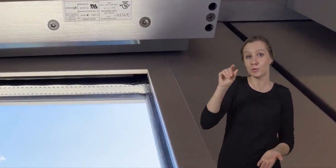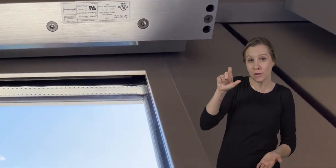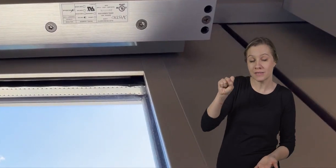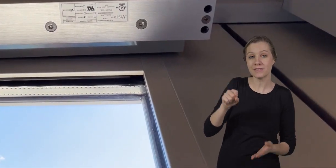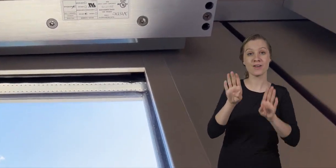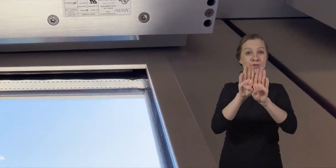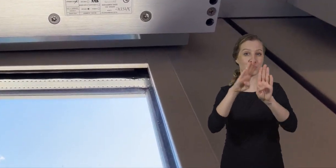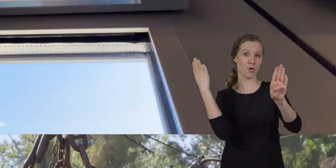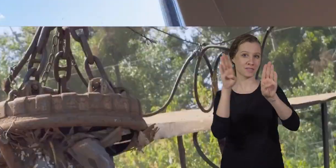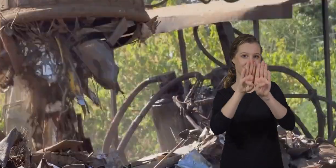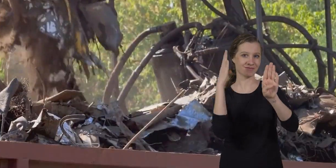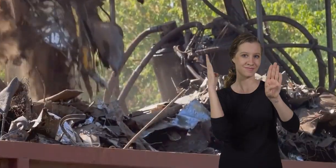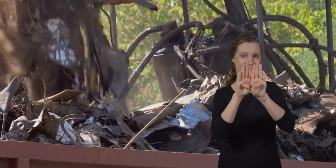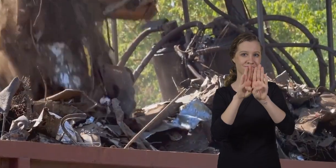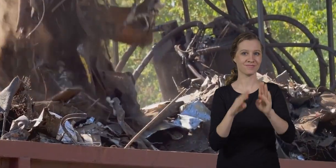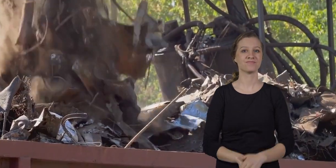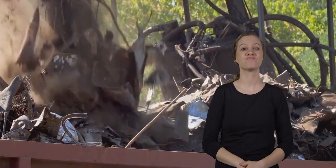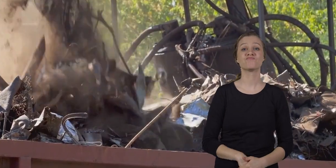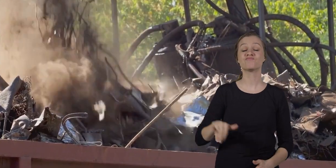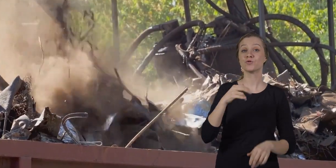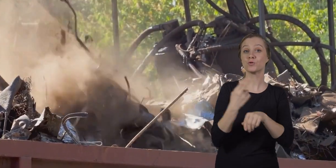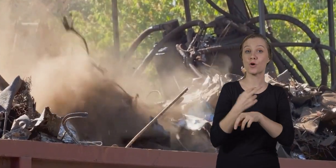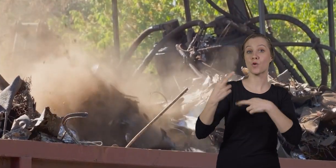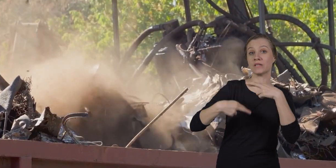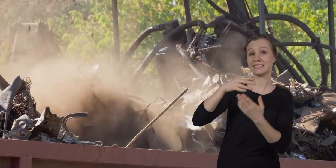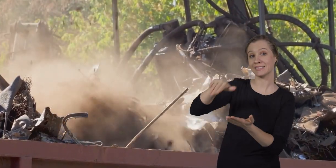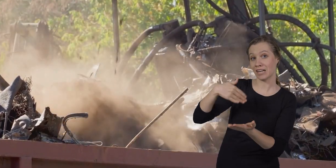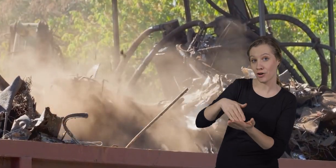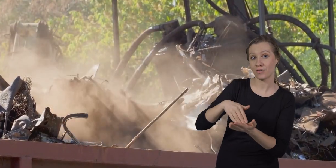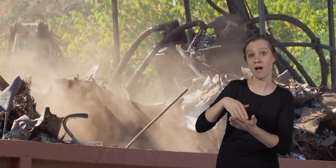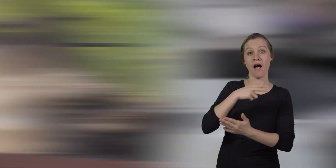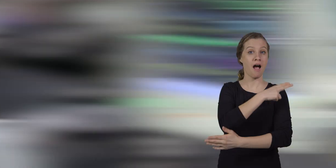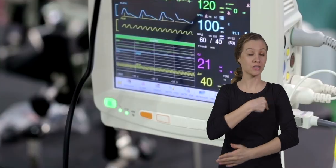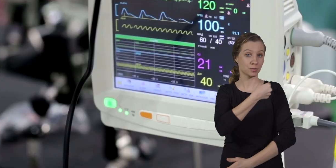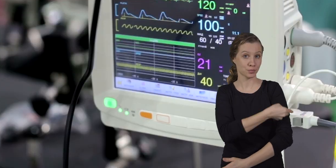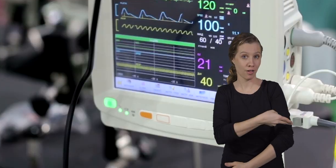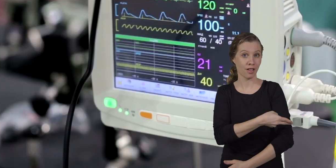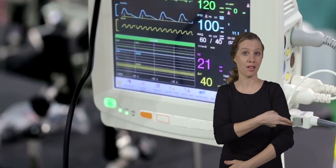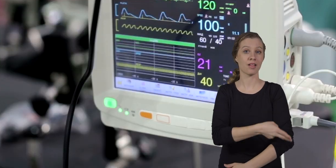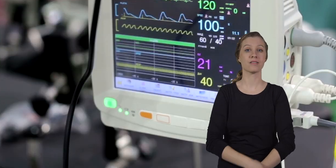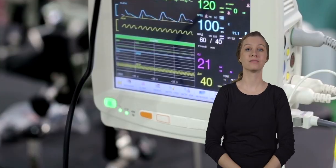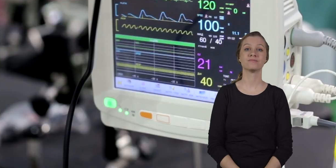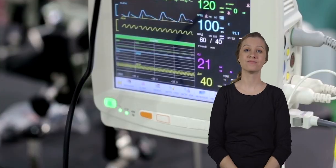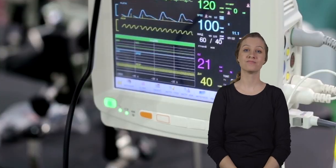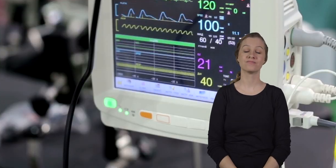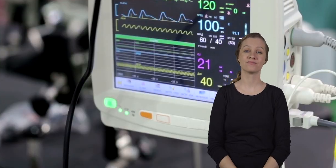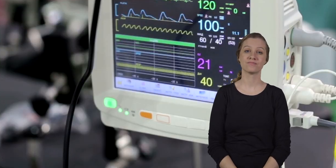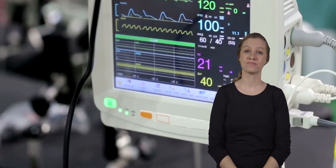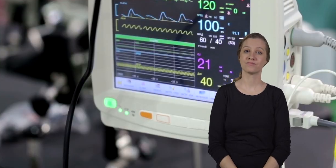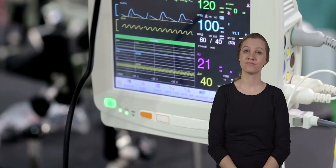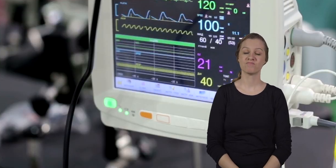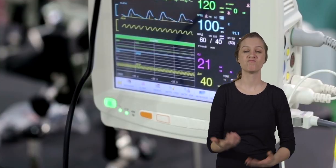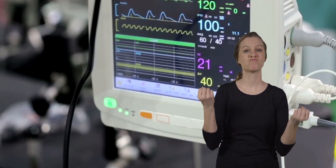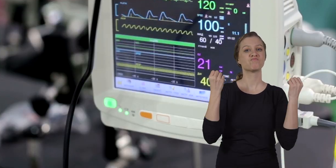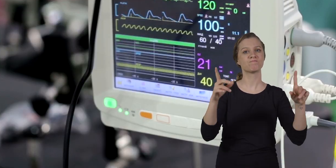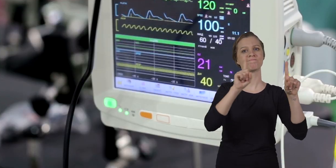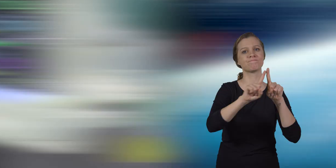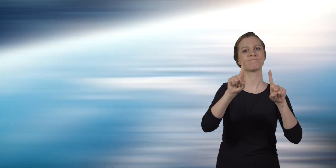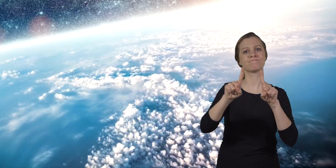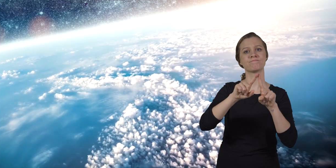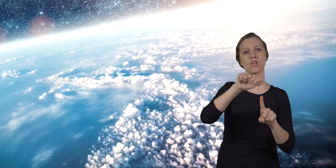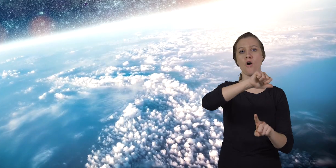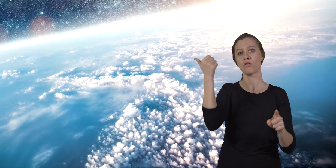doors they are also used by recycling centers hospitals and lots of other places